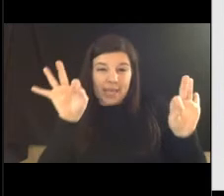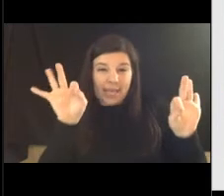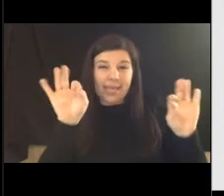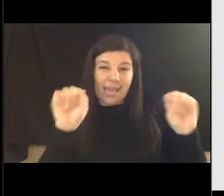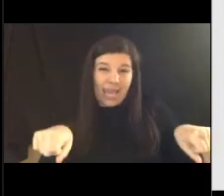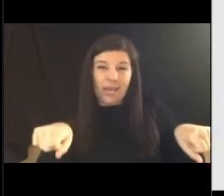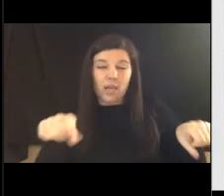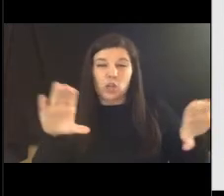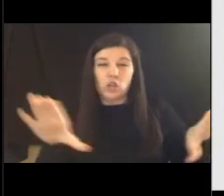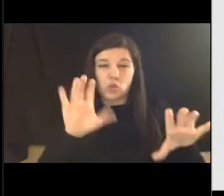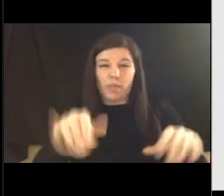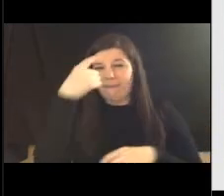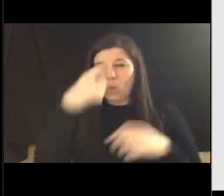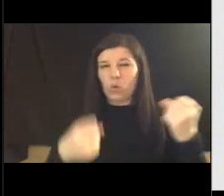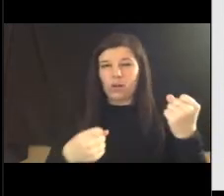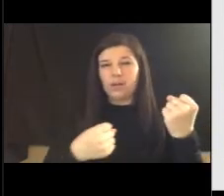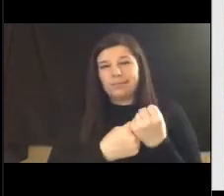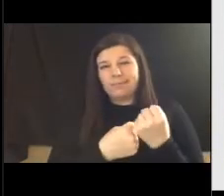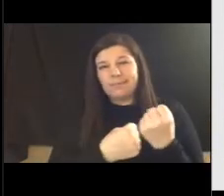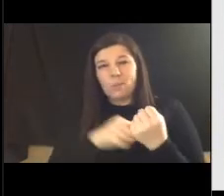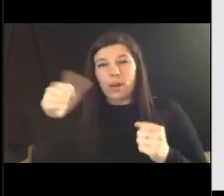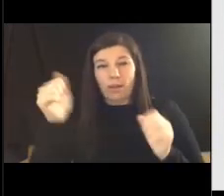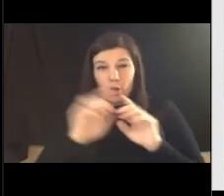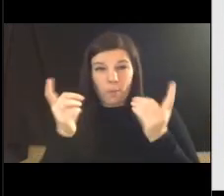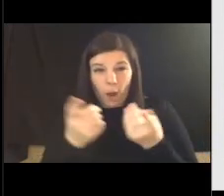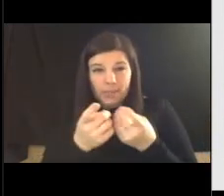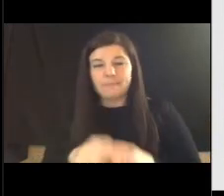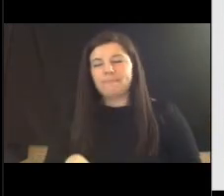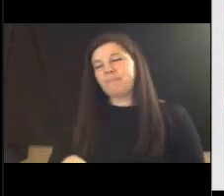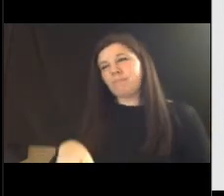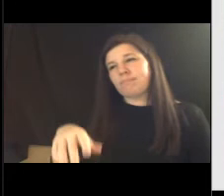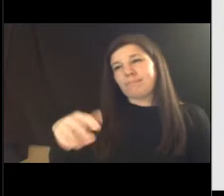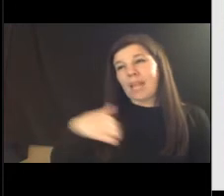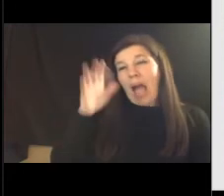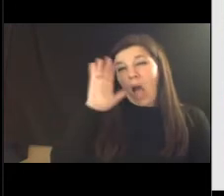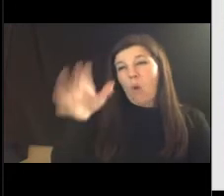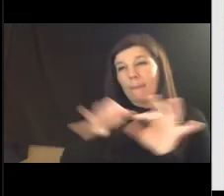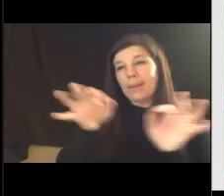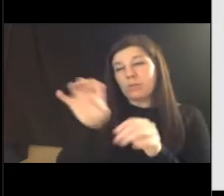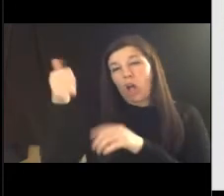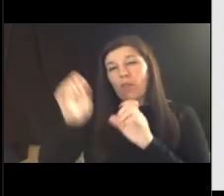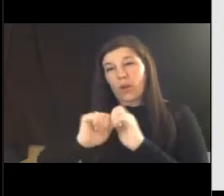departments well it's it's a mindset and and i will tell you that you know previous agencies i've worked in